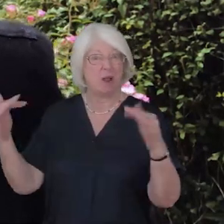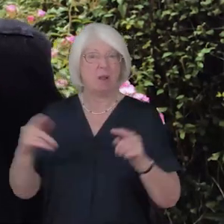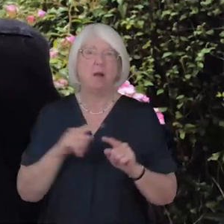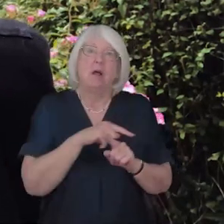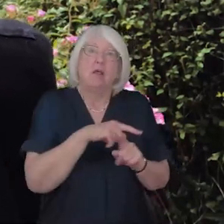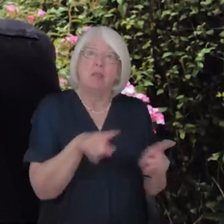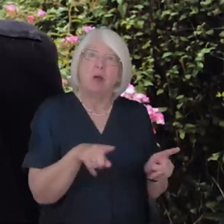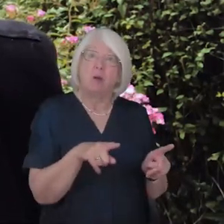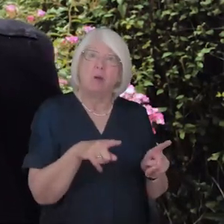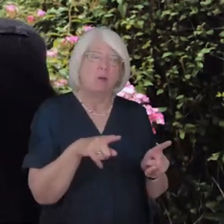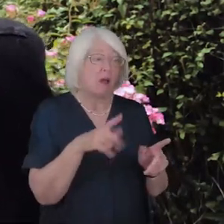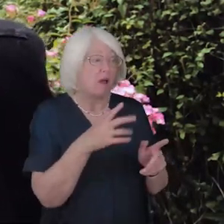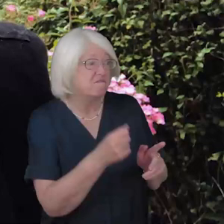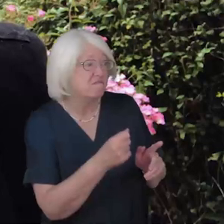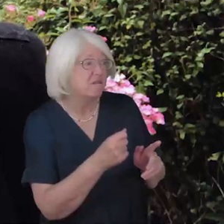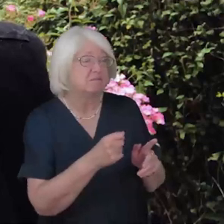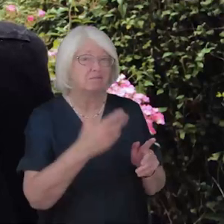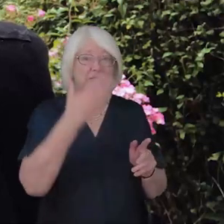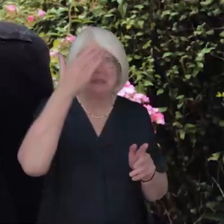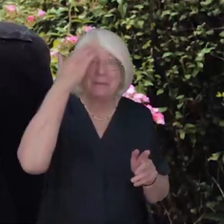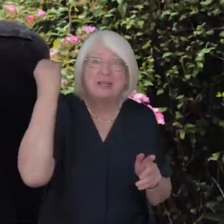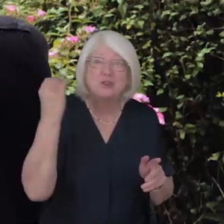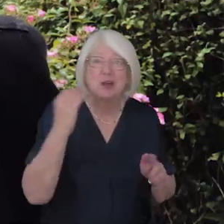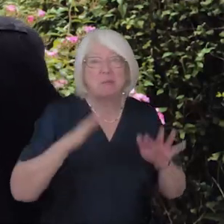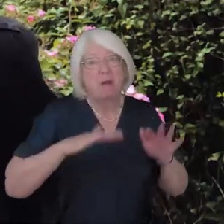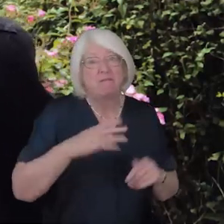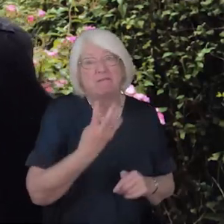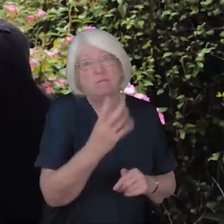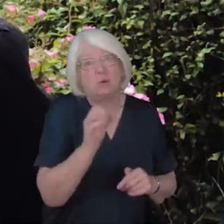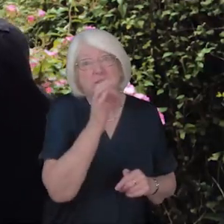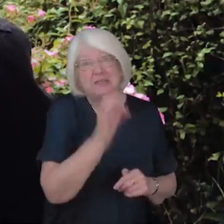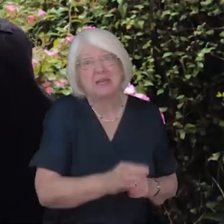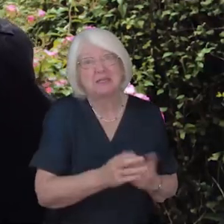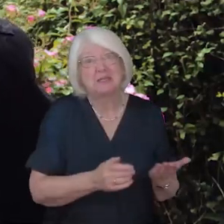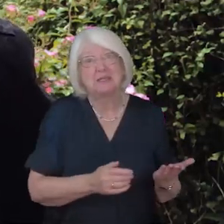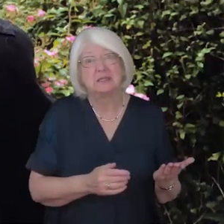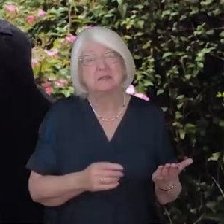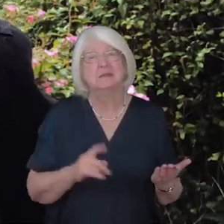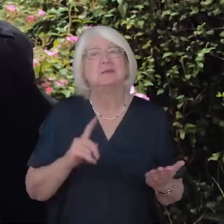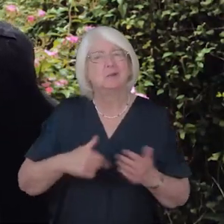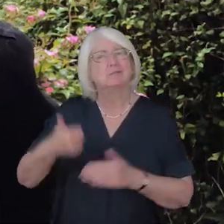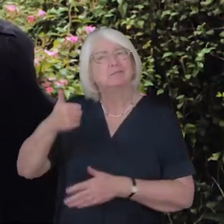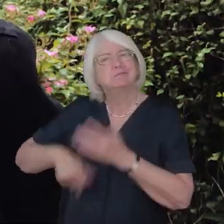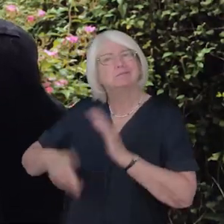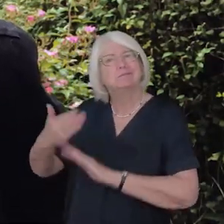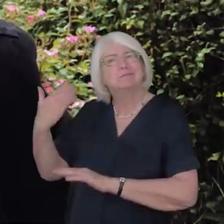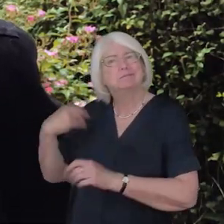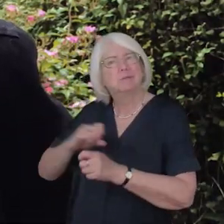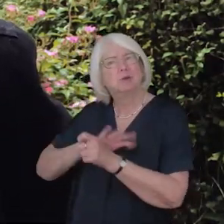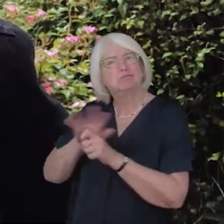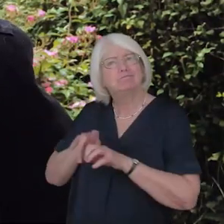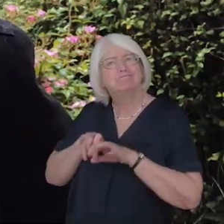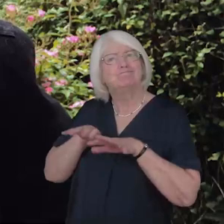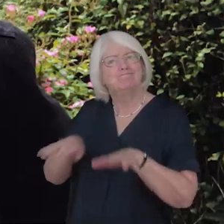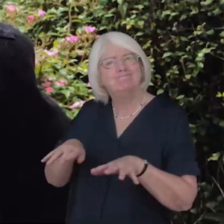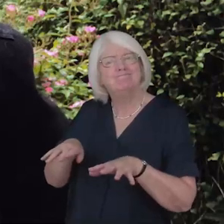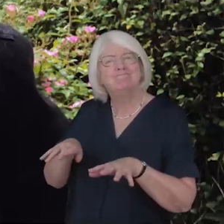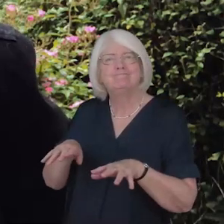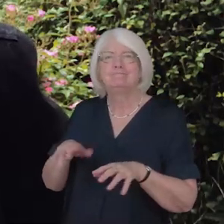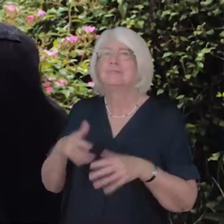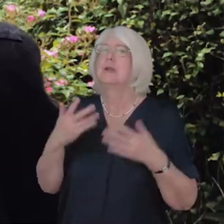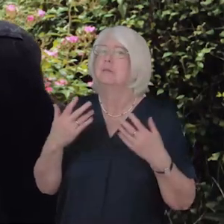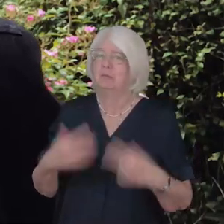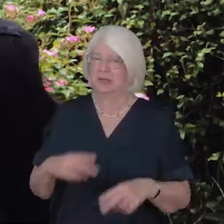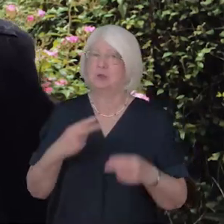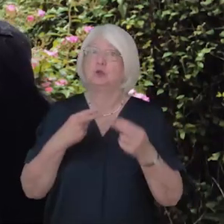are receiving specialist dementia care. Of course, since the start of the pandemic, care homes have been much in the